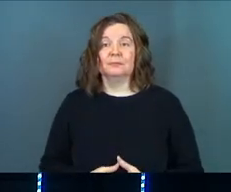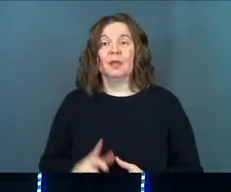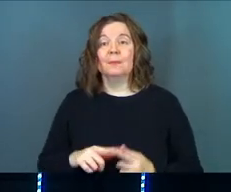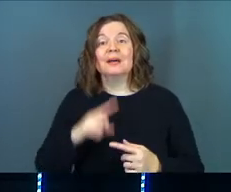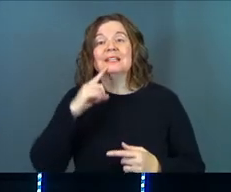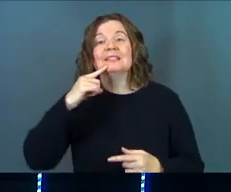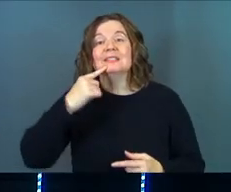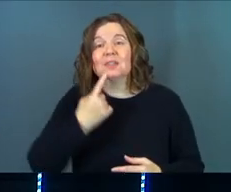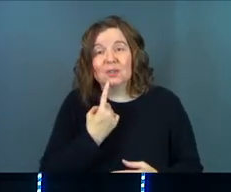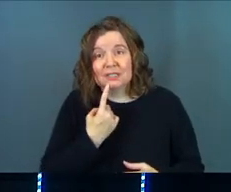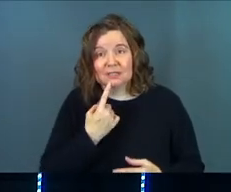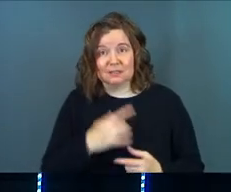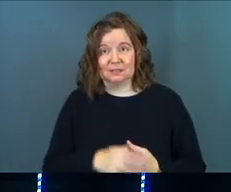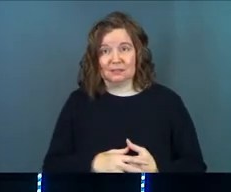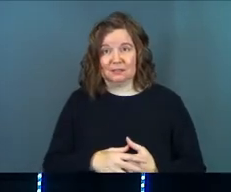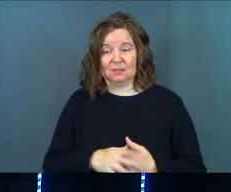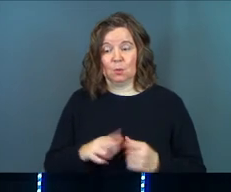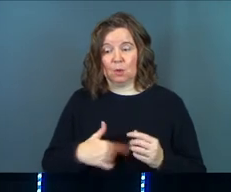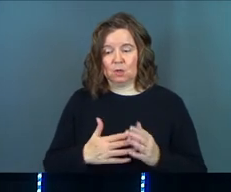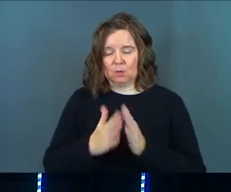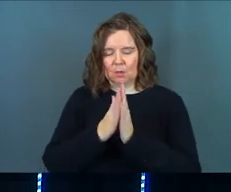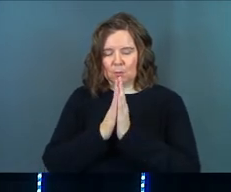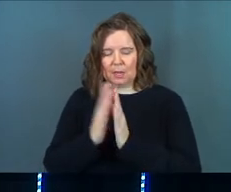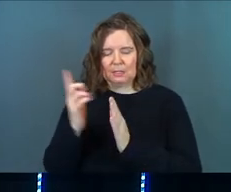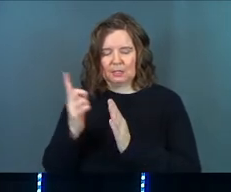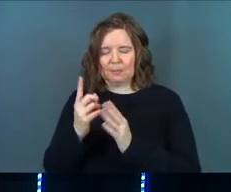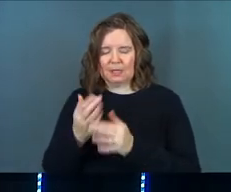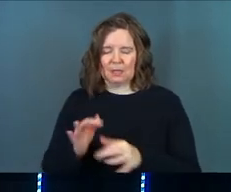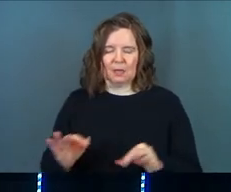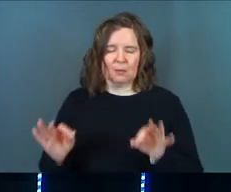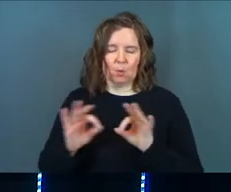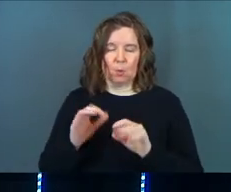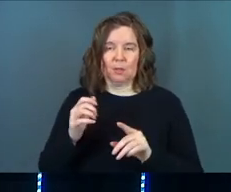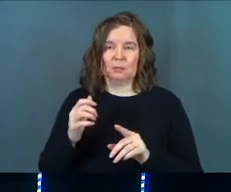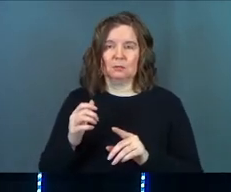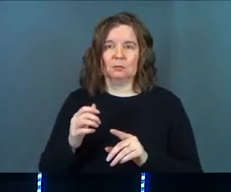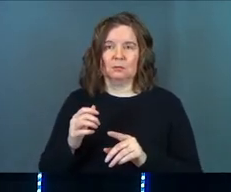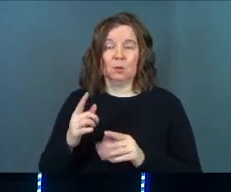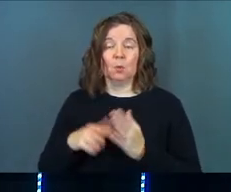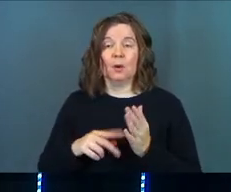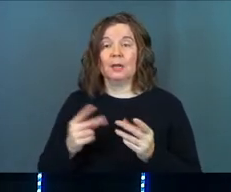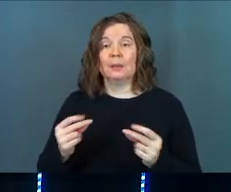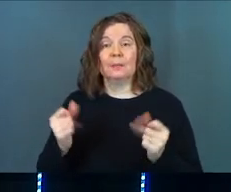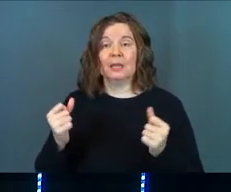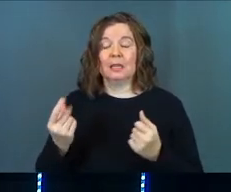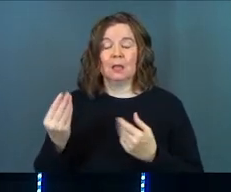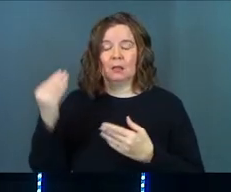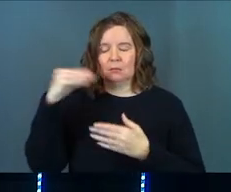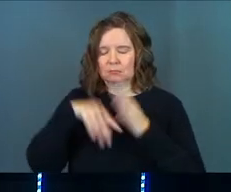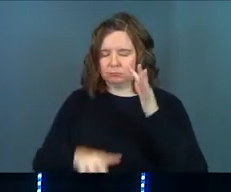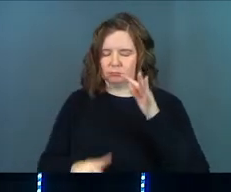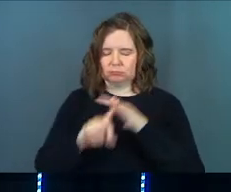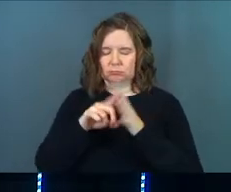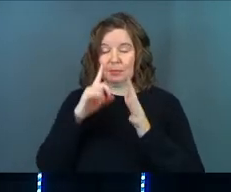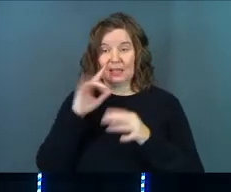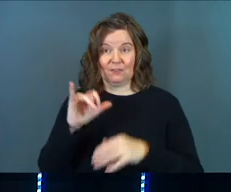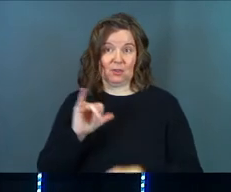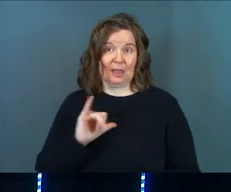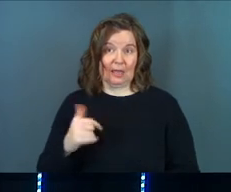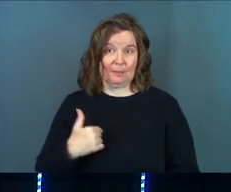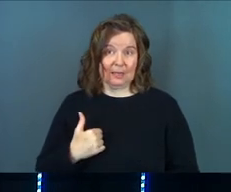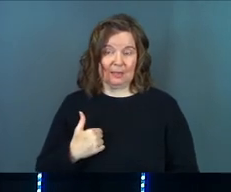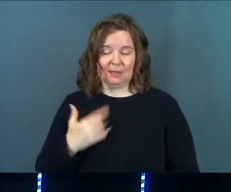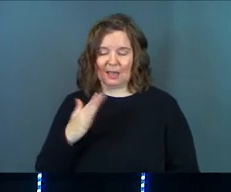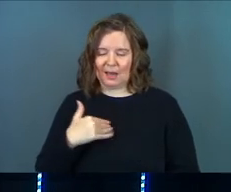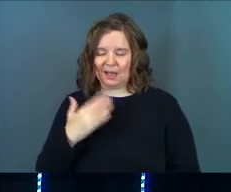But it's serious. When you go to pray something important to yourself, what immediately floods back into your mind, if you're anything like me,